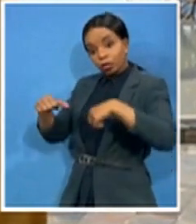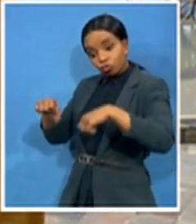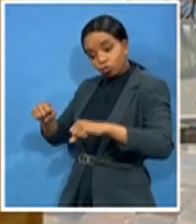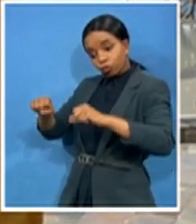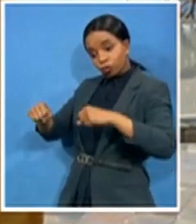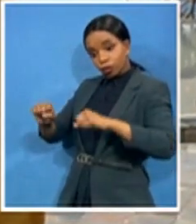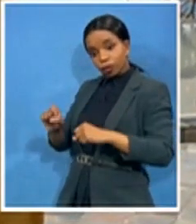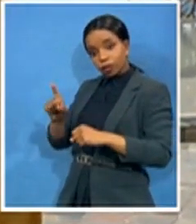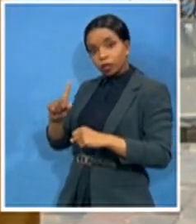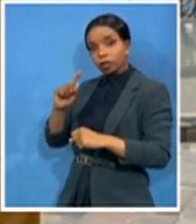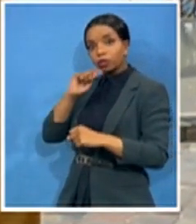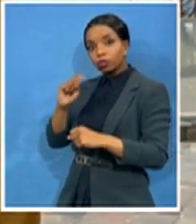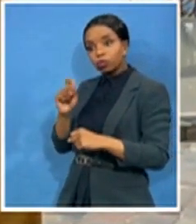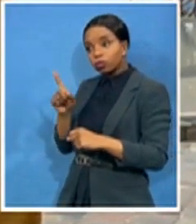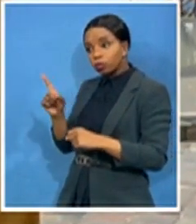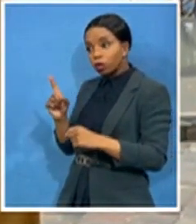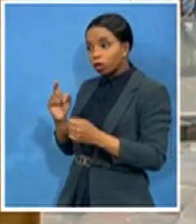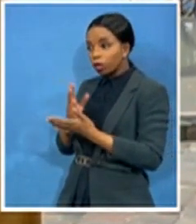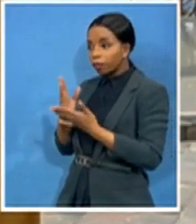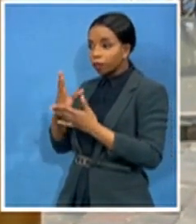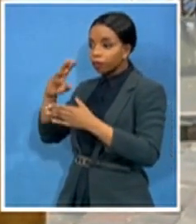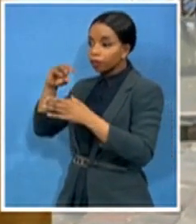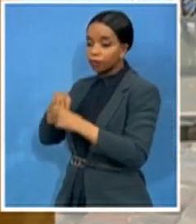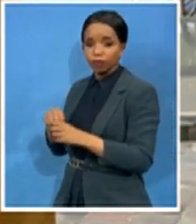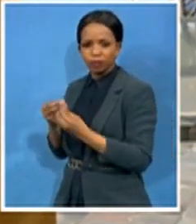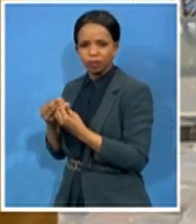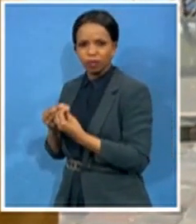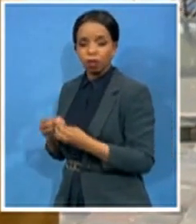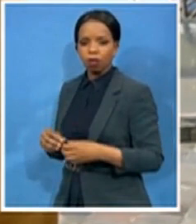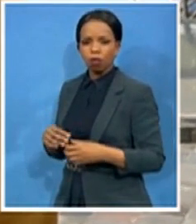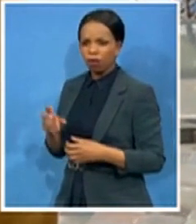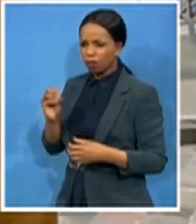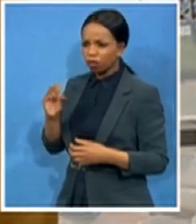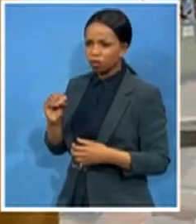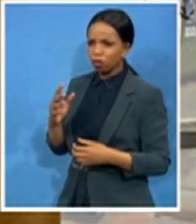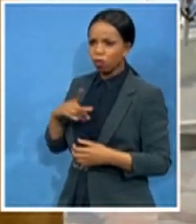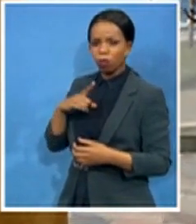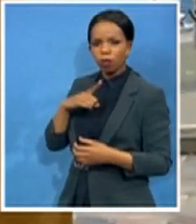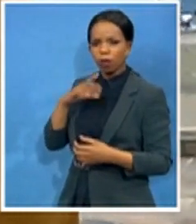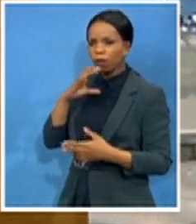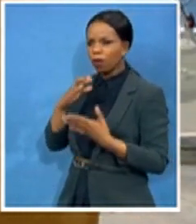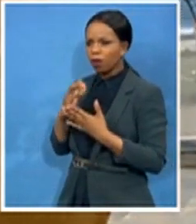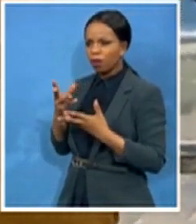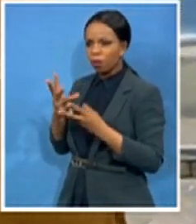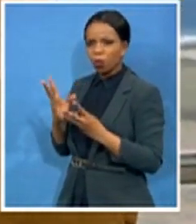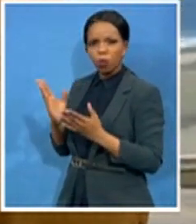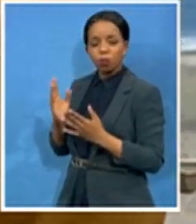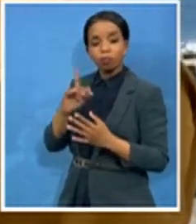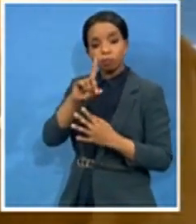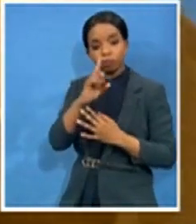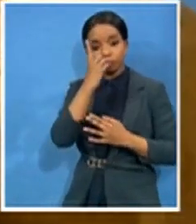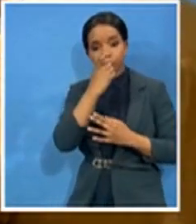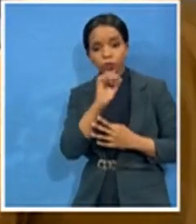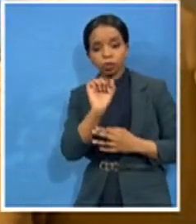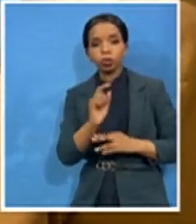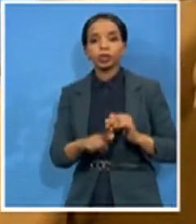if so, why weren't they procured through the transport department? This is a very important question. I mean, if you recall, as part of